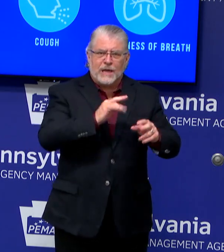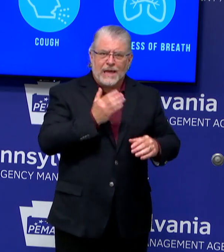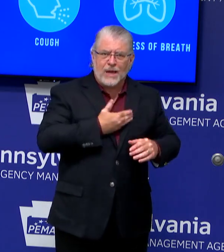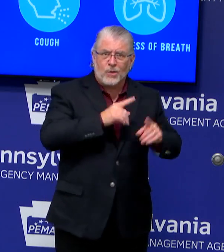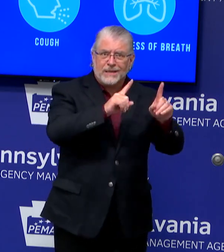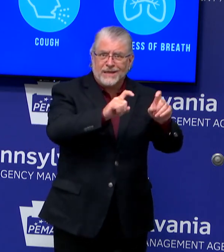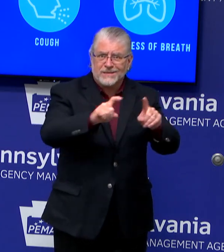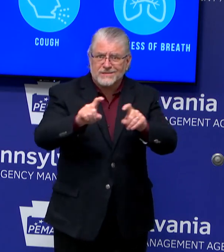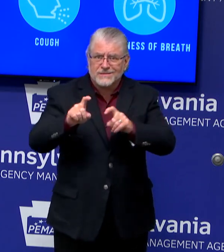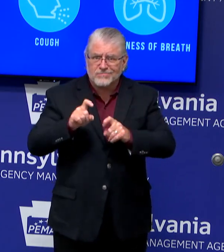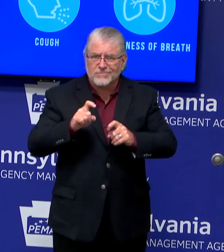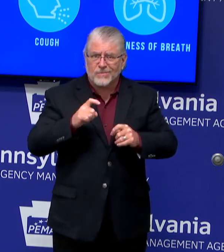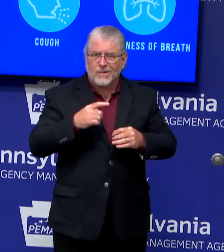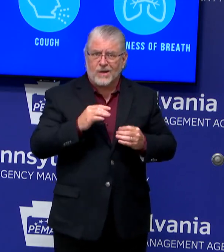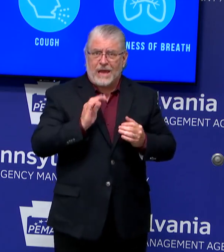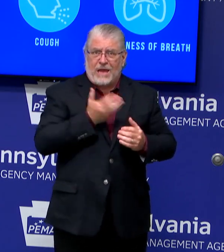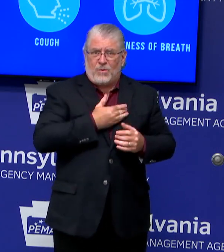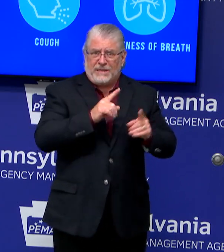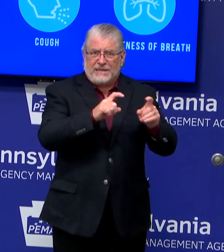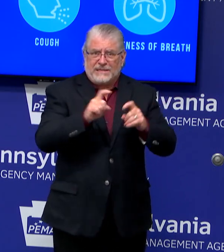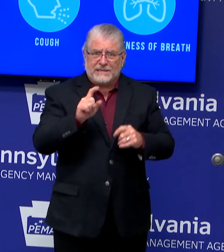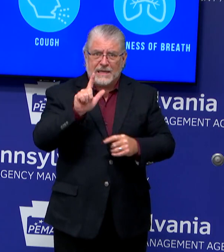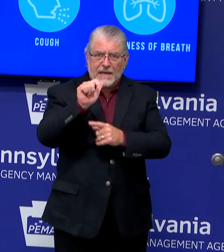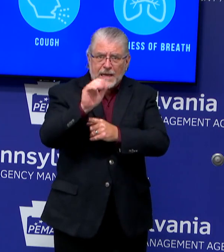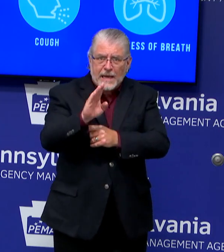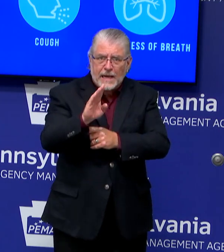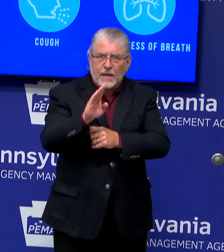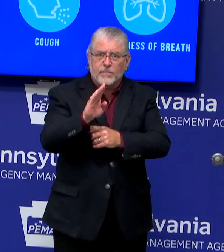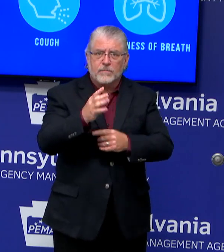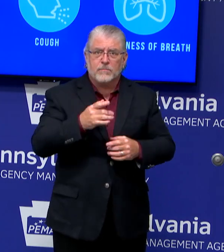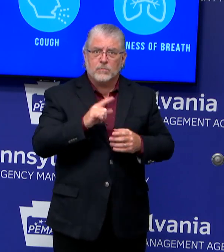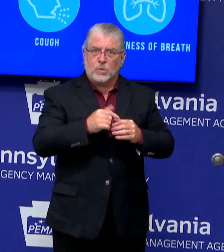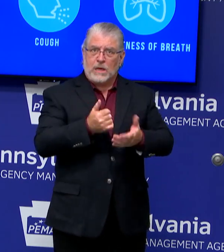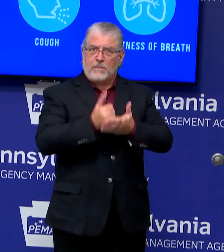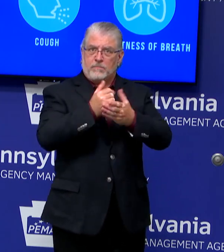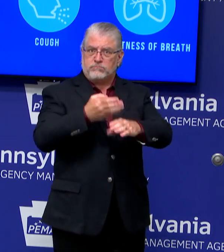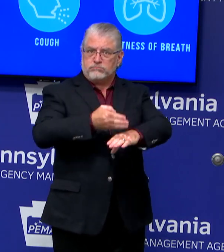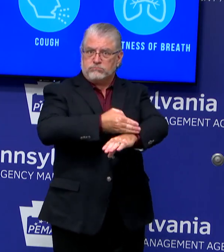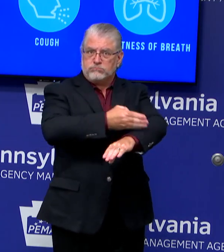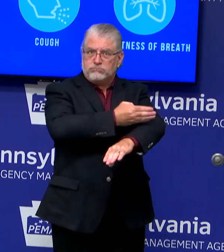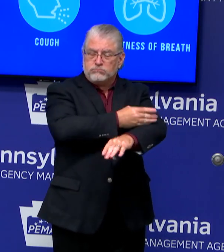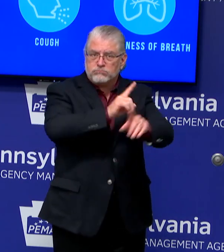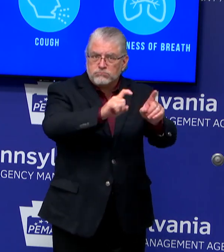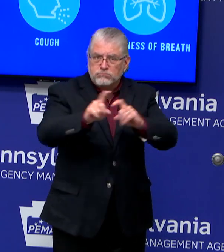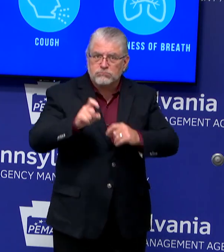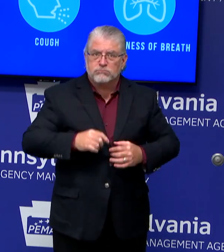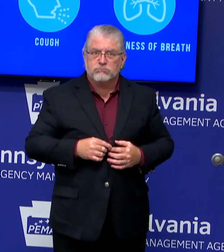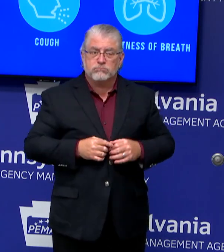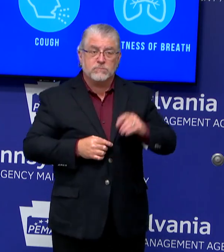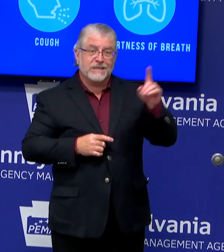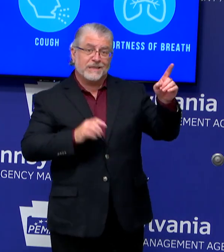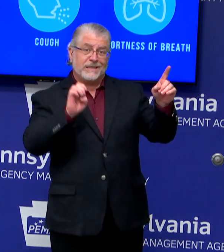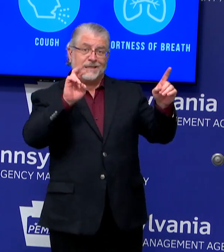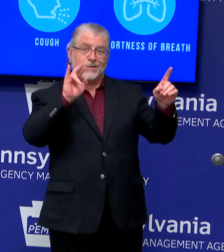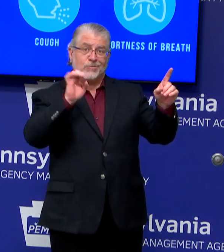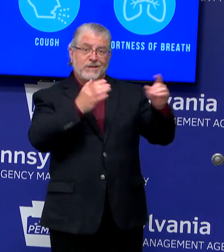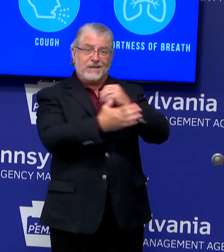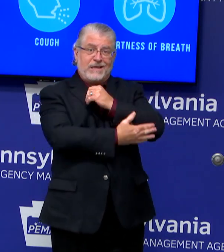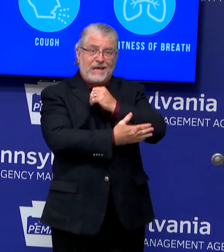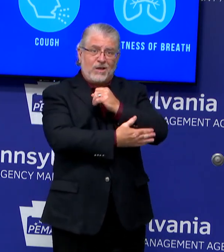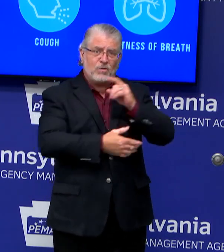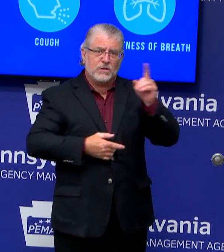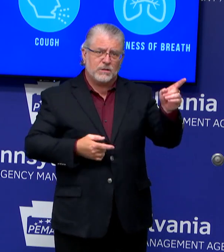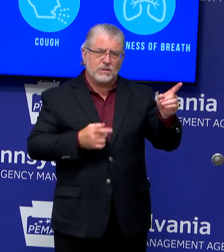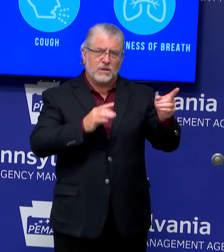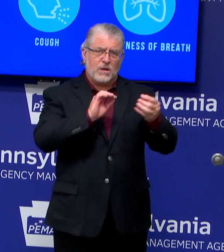testing at our laboratory, and we'll help her increase testing. What Erie County had had is increases in terms